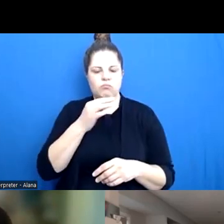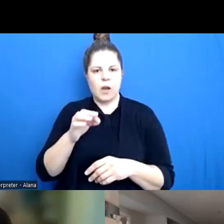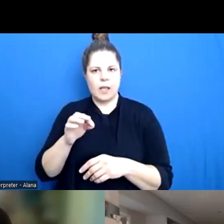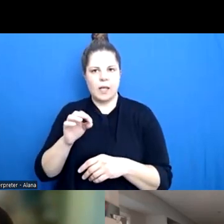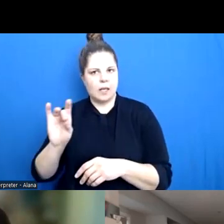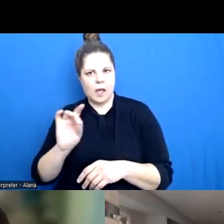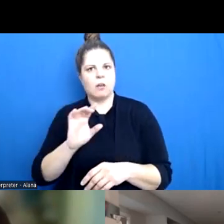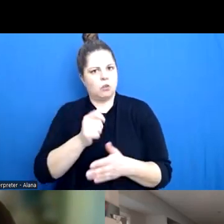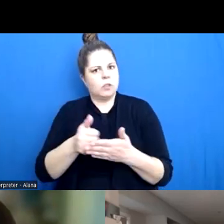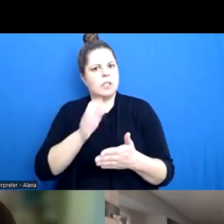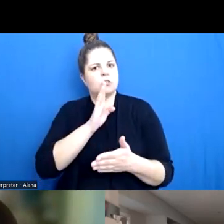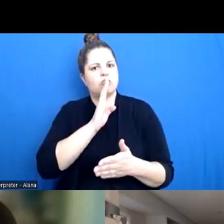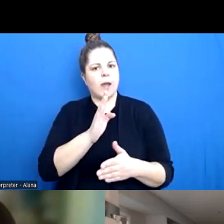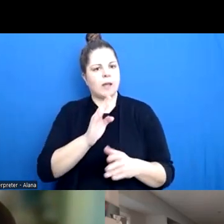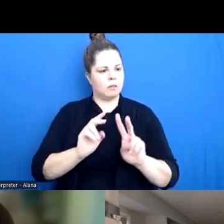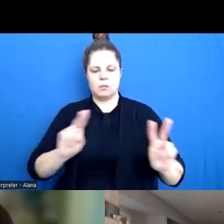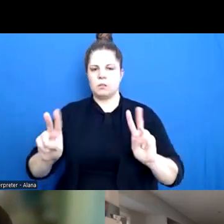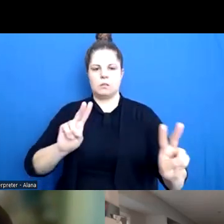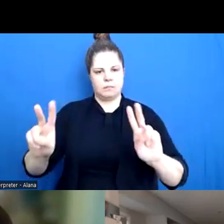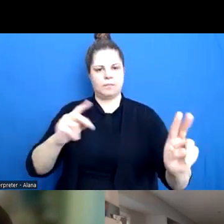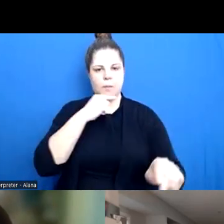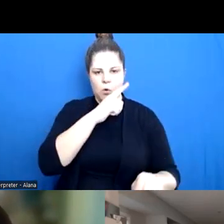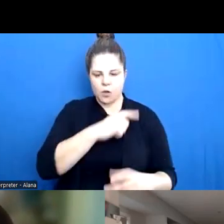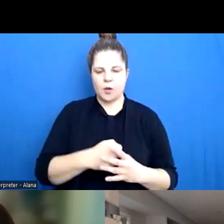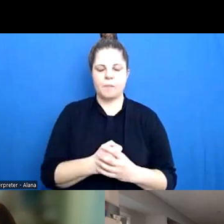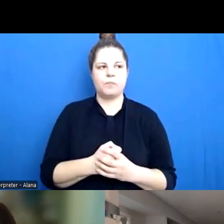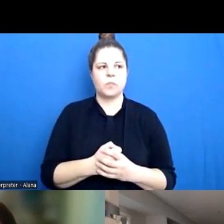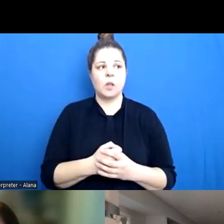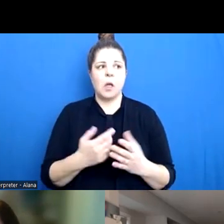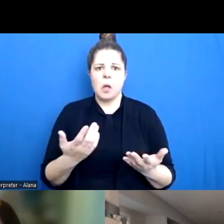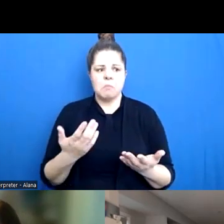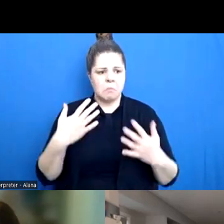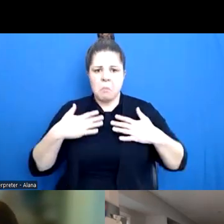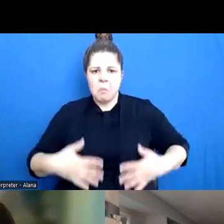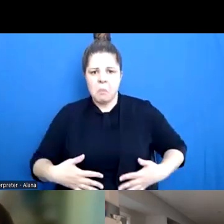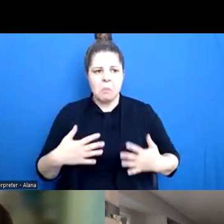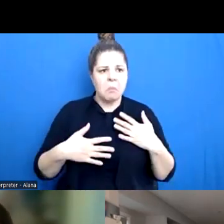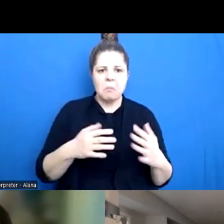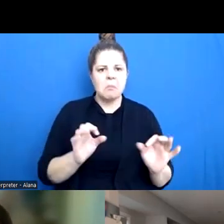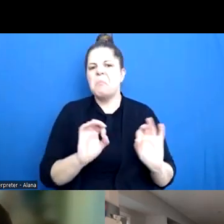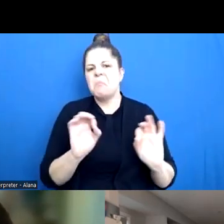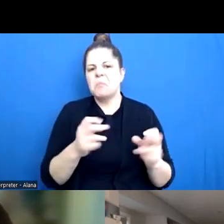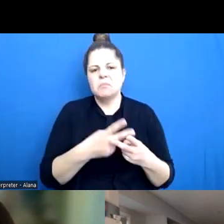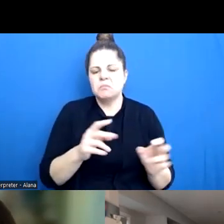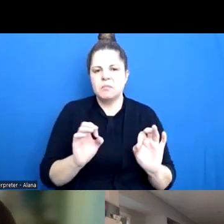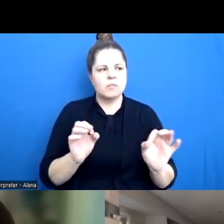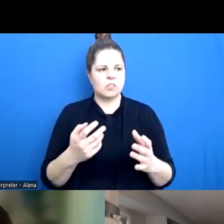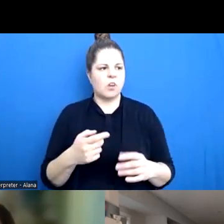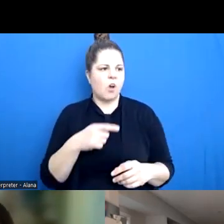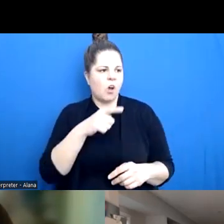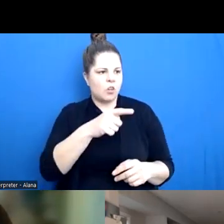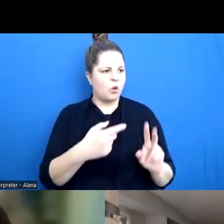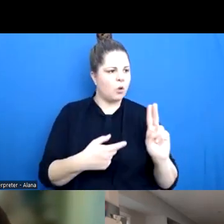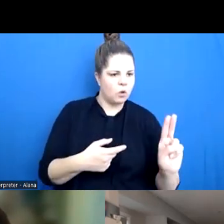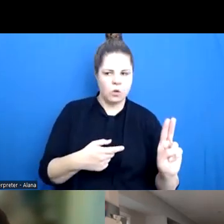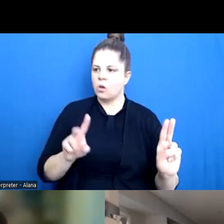And nothing actually physically happened. You were just told you're now going out with him and she's going out with him and